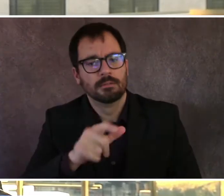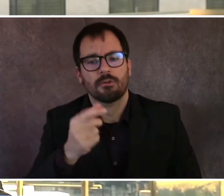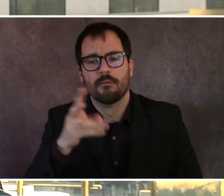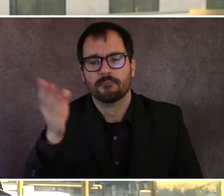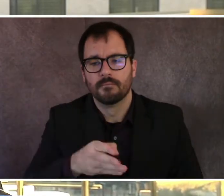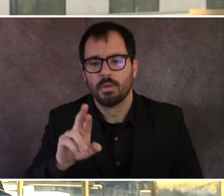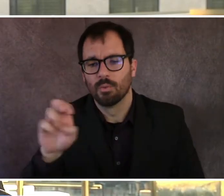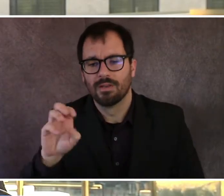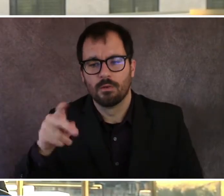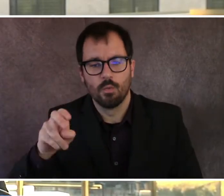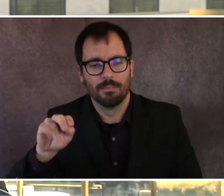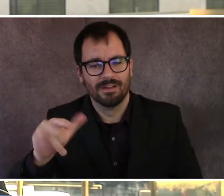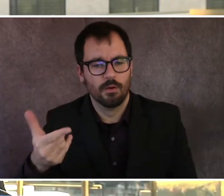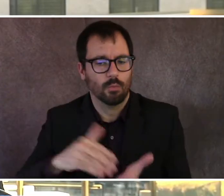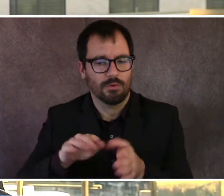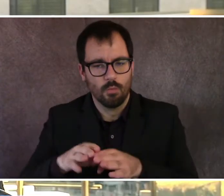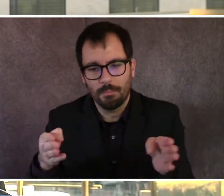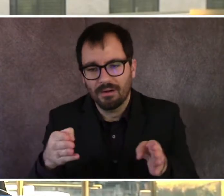311 if you have any questions.